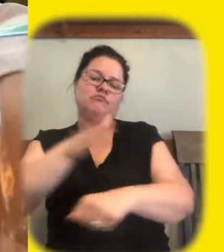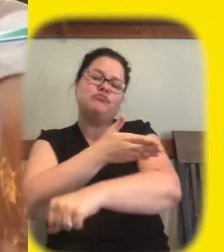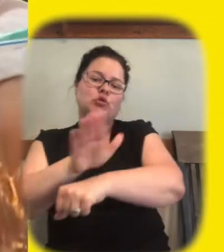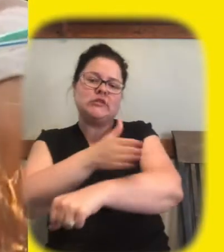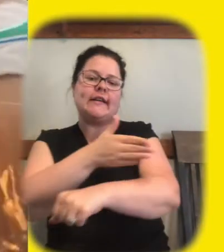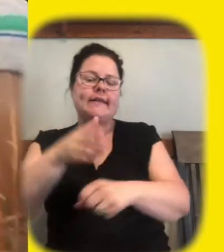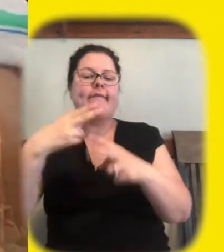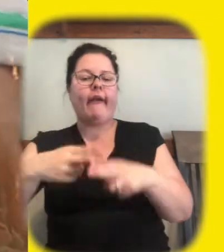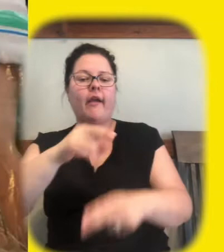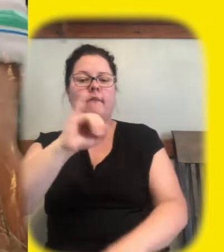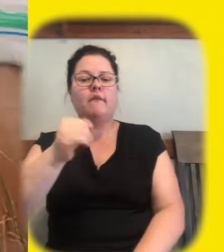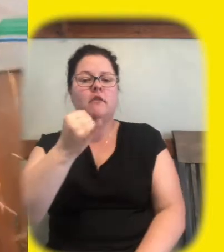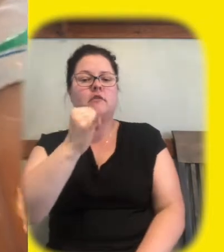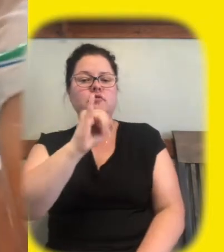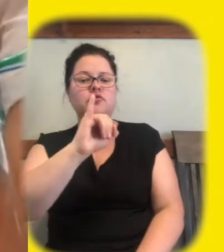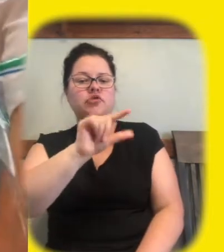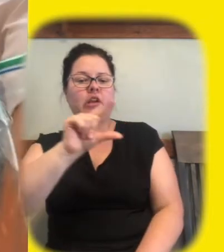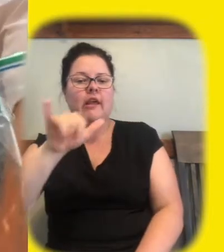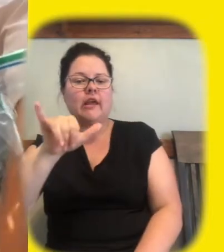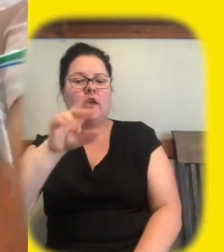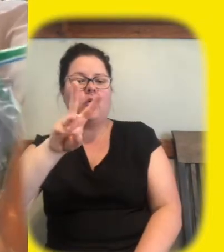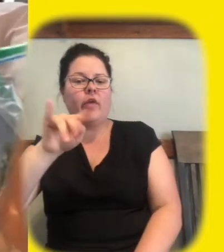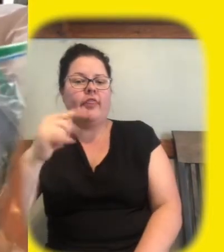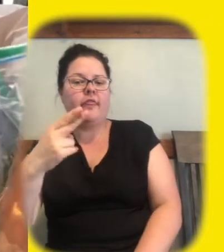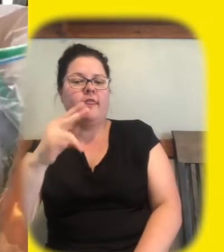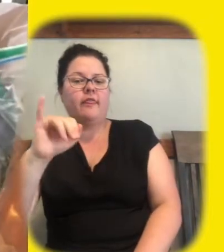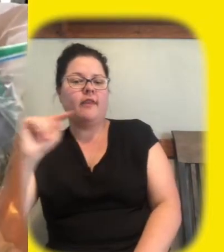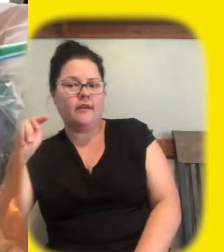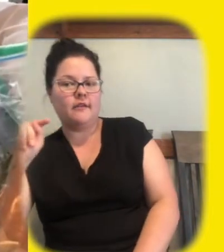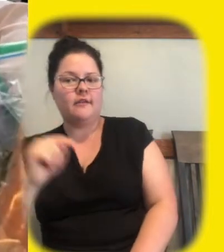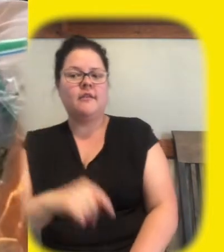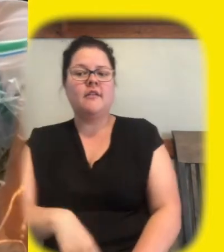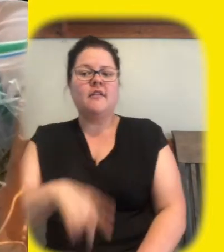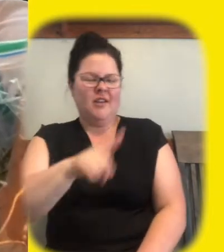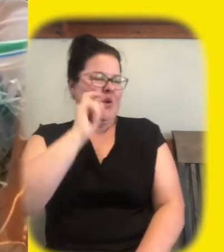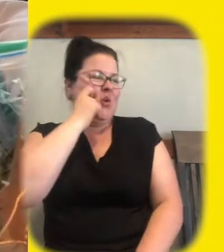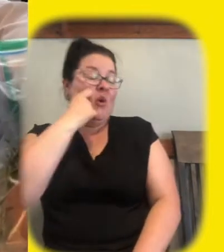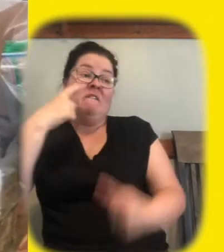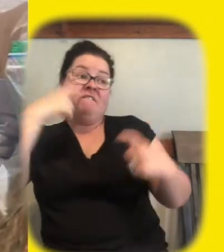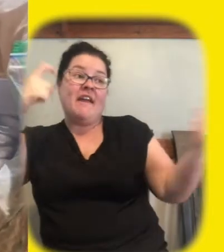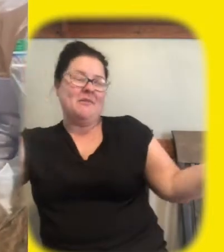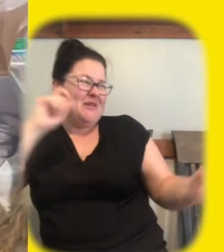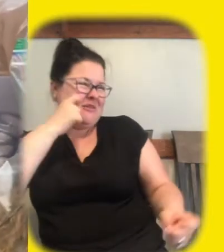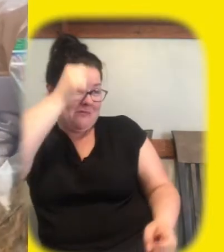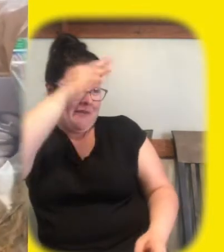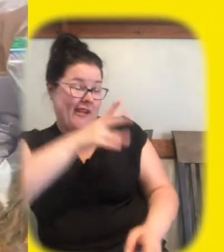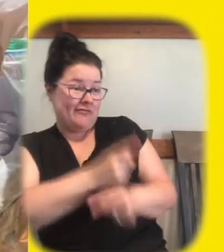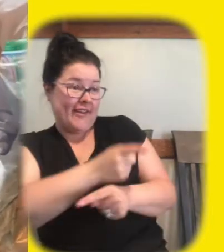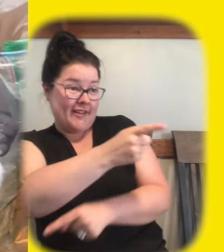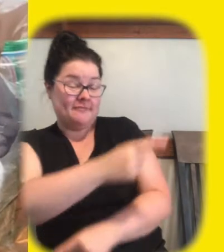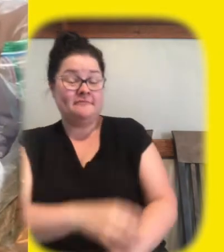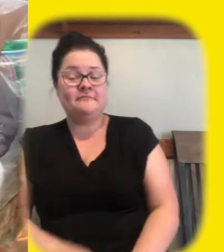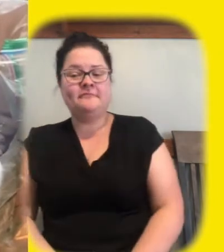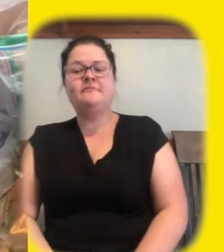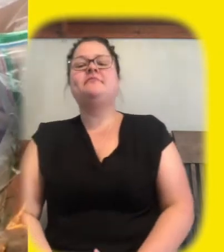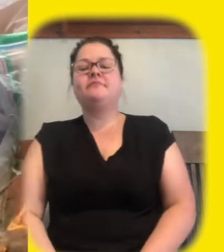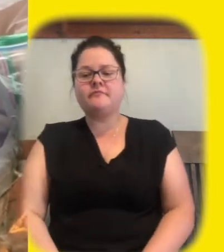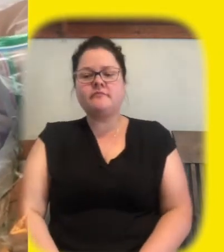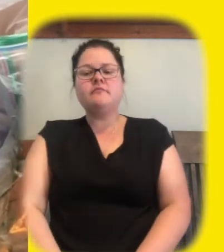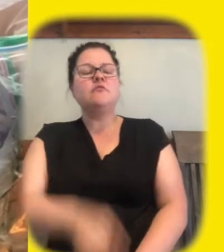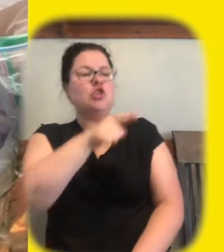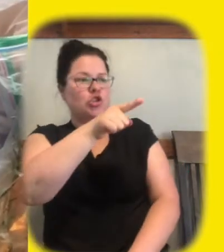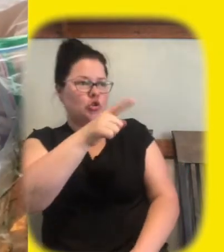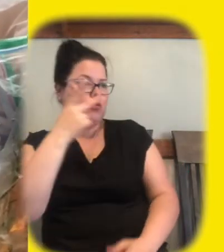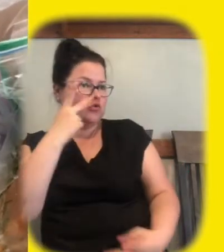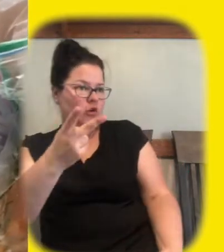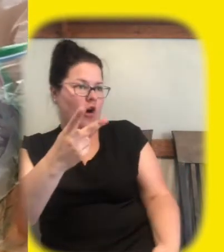oh and he made another movie but i don't know the name he's made lots he's quite famous but the